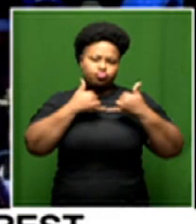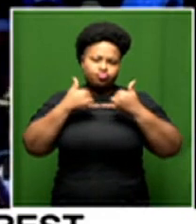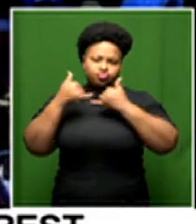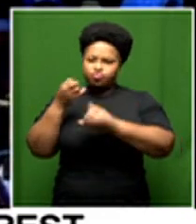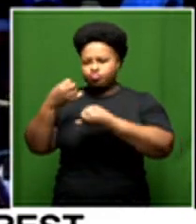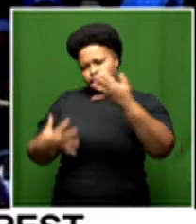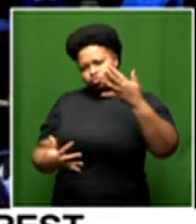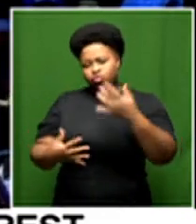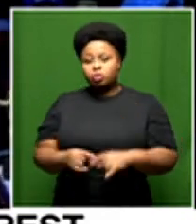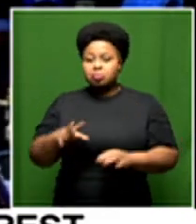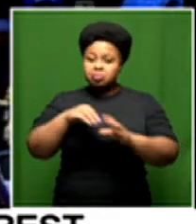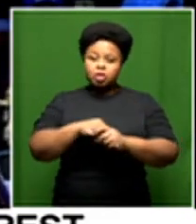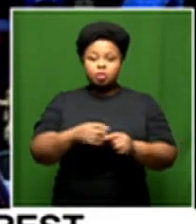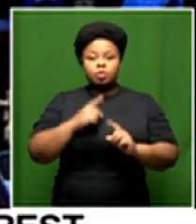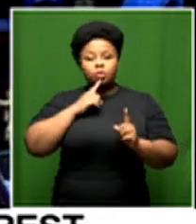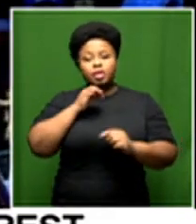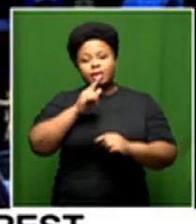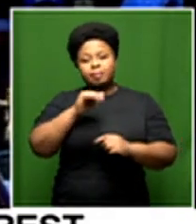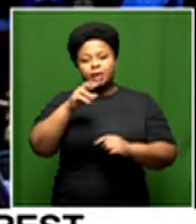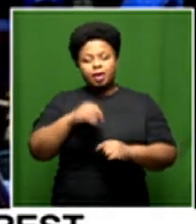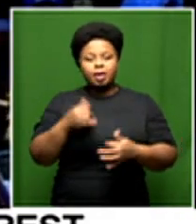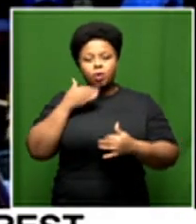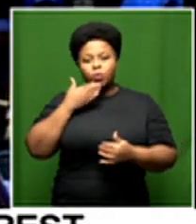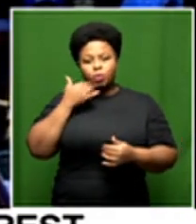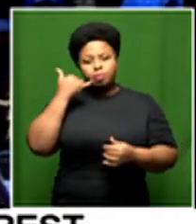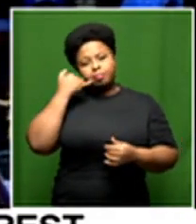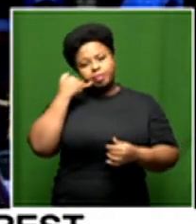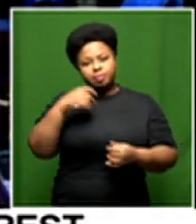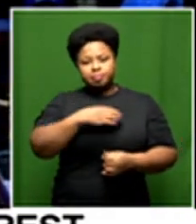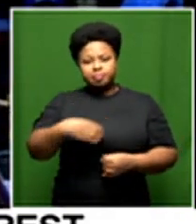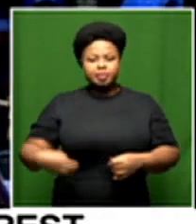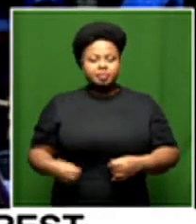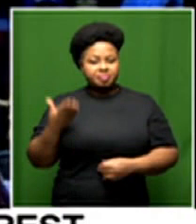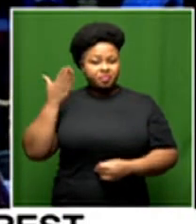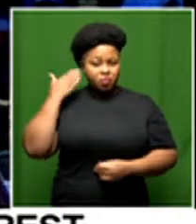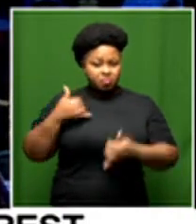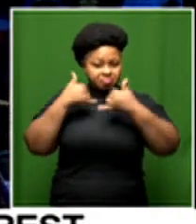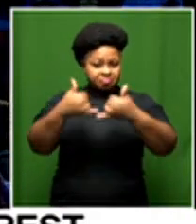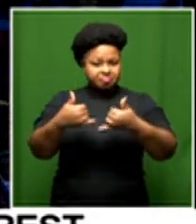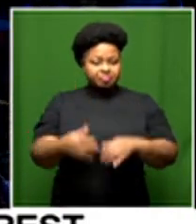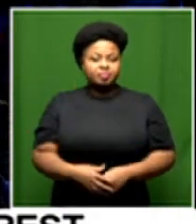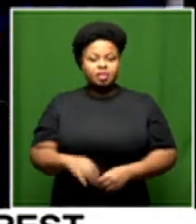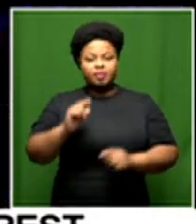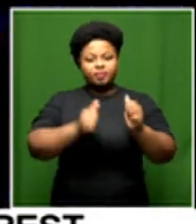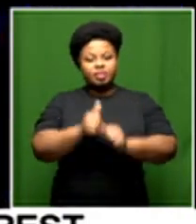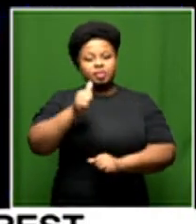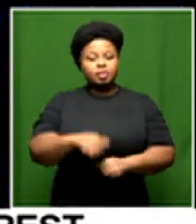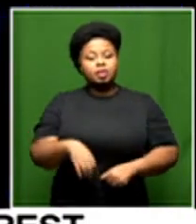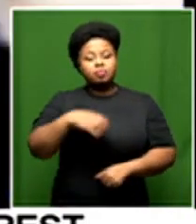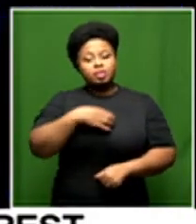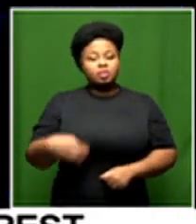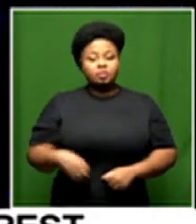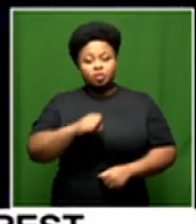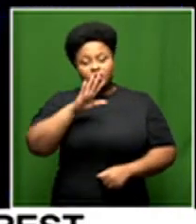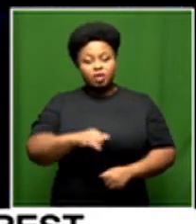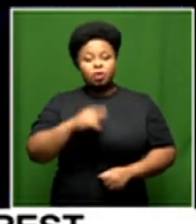awards and accolades, including the order of Ikamanga bestowed on her by former President Tabo Mbeki. The first president of a democratic